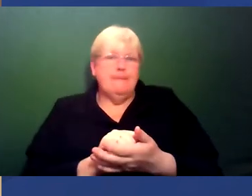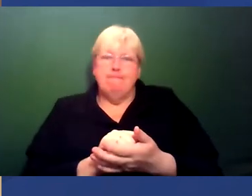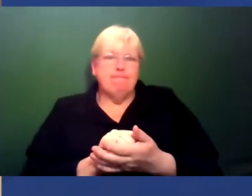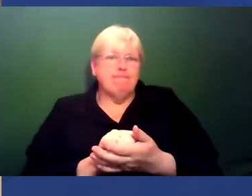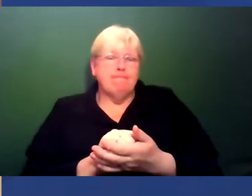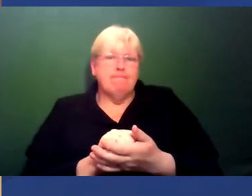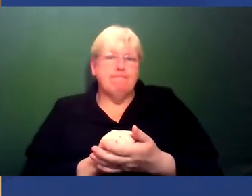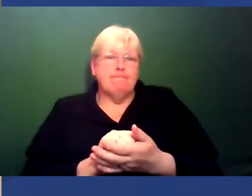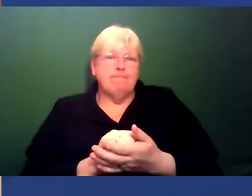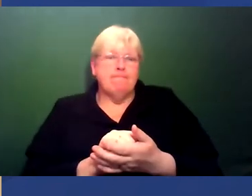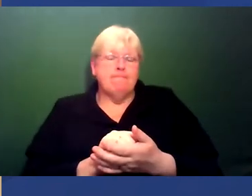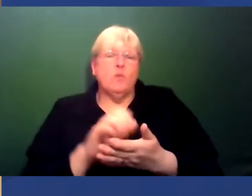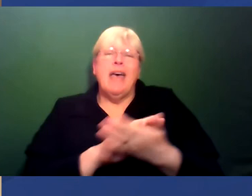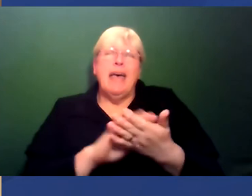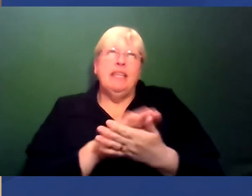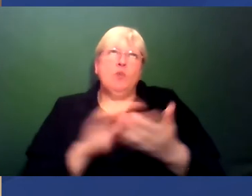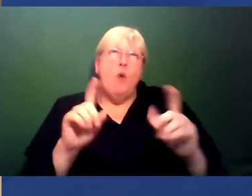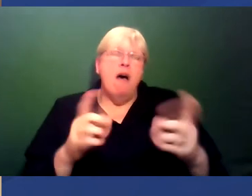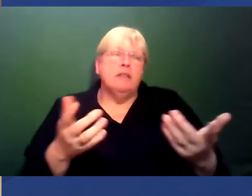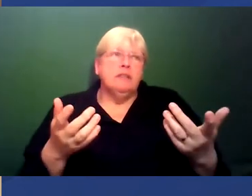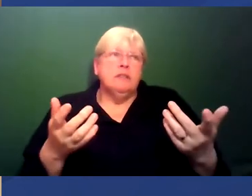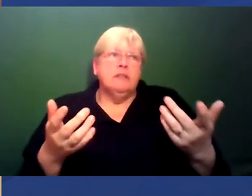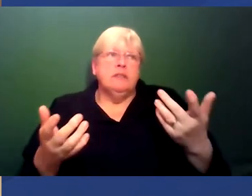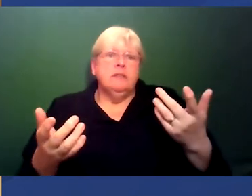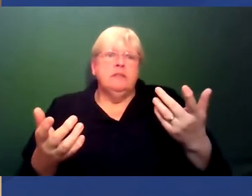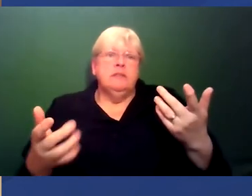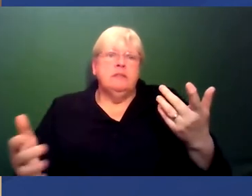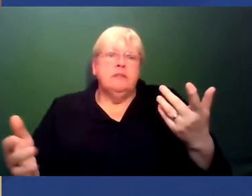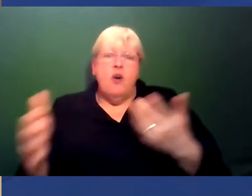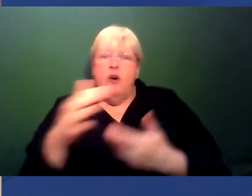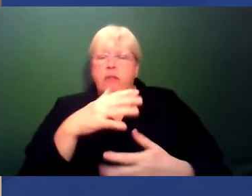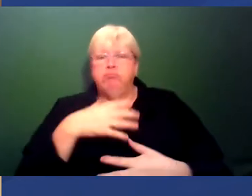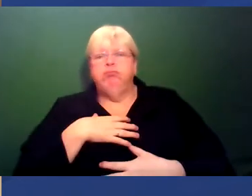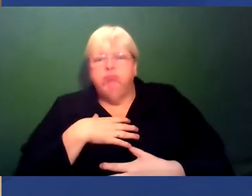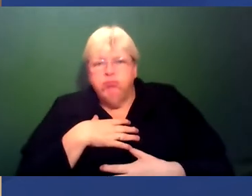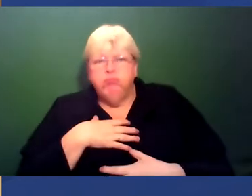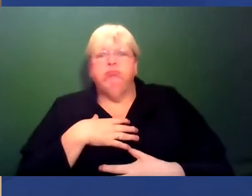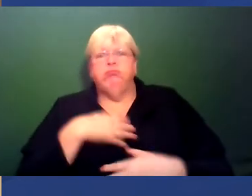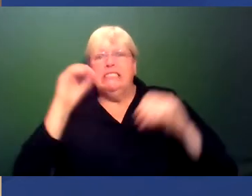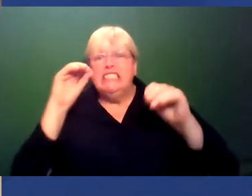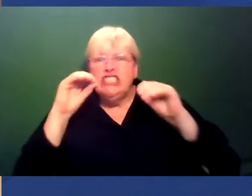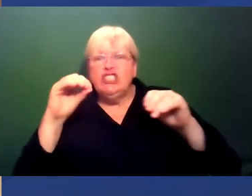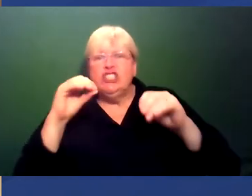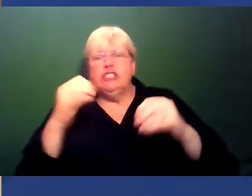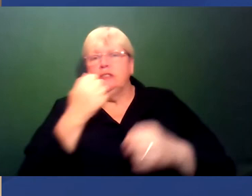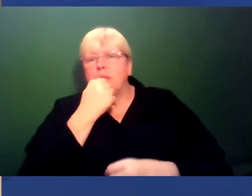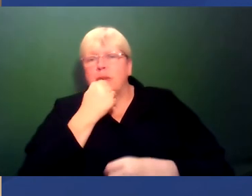academics. So what do I mean by that? Well, you know, all this angst about teaching numbers and online learning. We need brilliant educators.